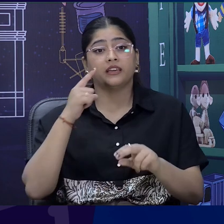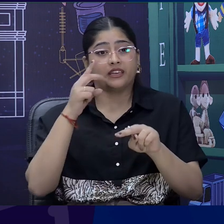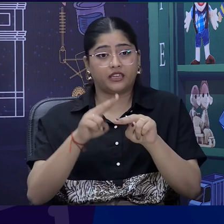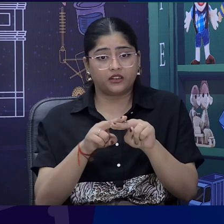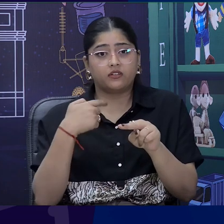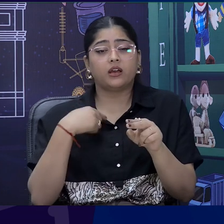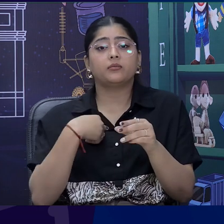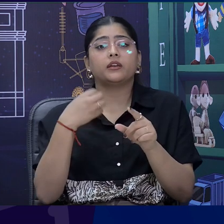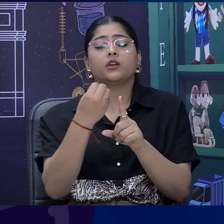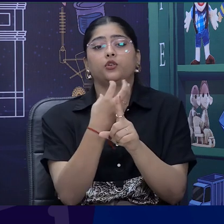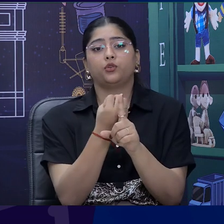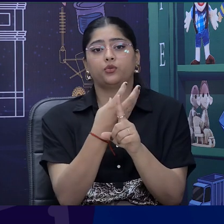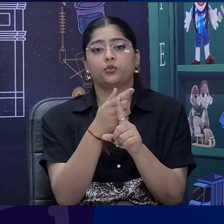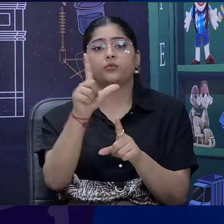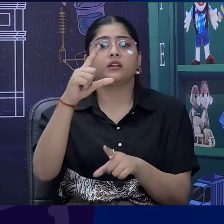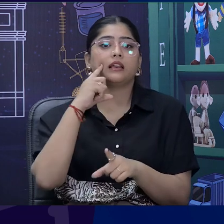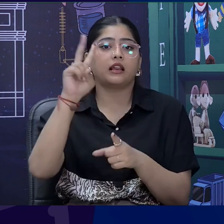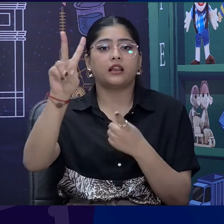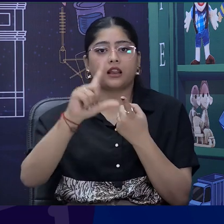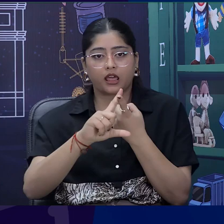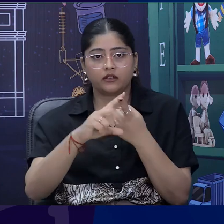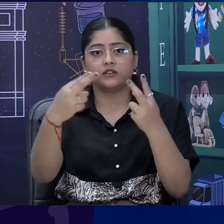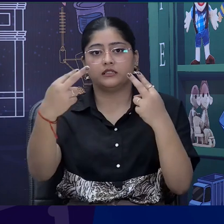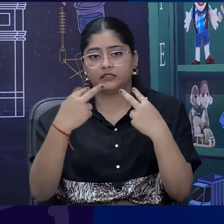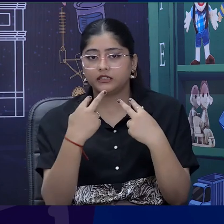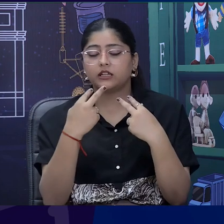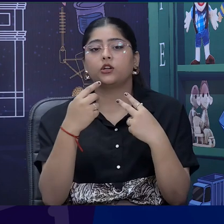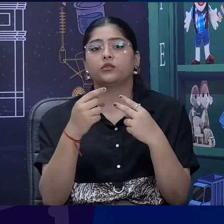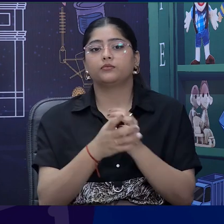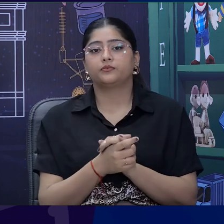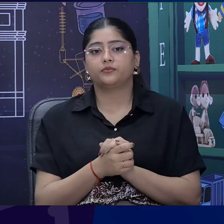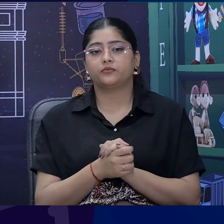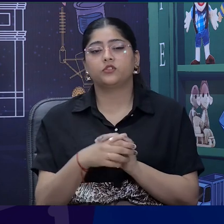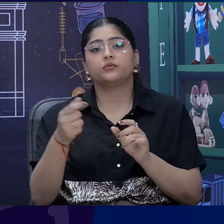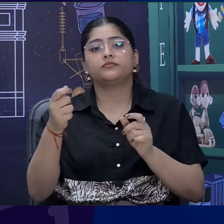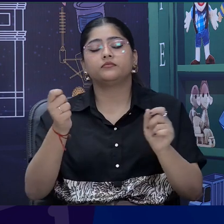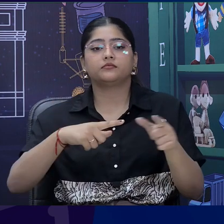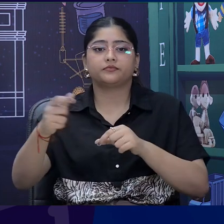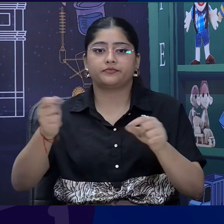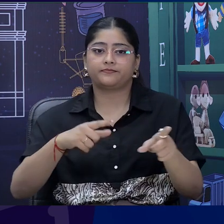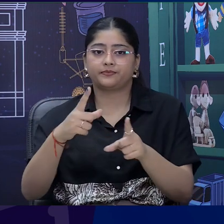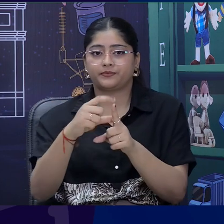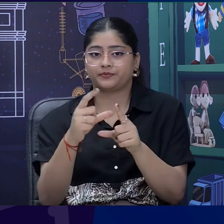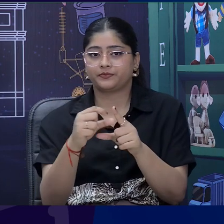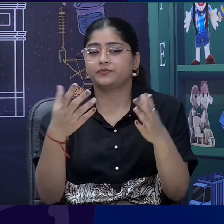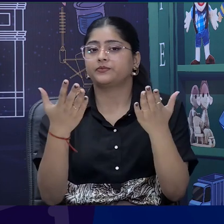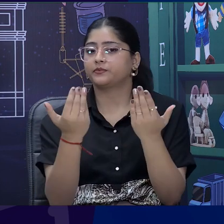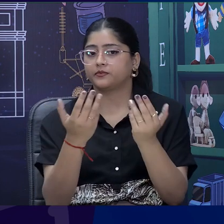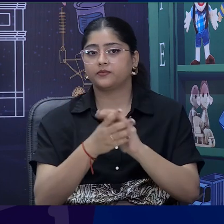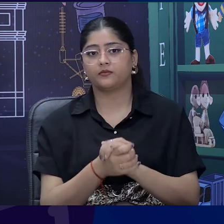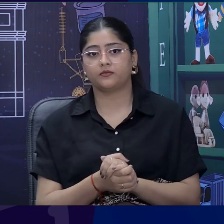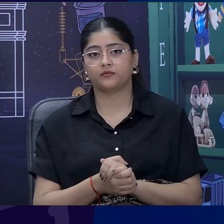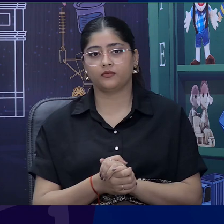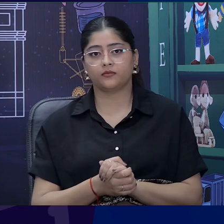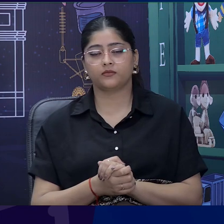joined by our live streaming, that means you are on our YouTube channels, then you have to go to the live chat box and then only you can drop your comments